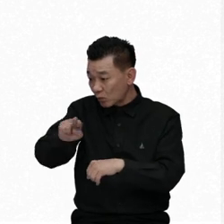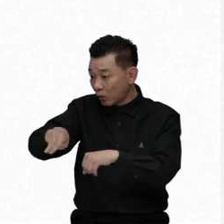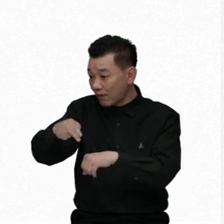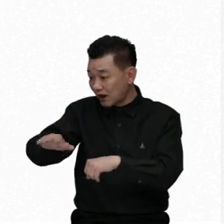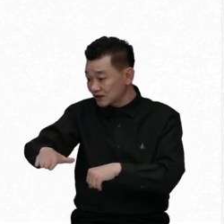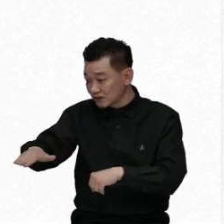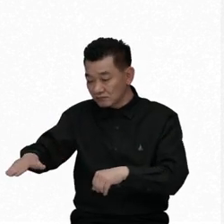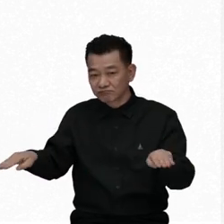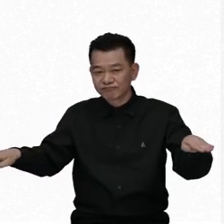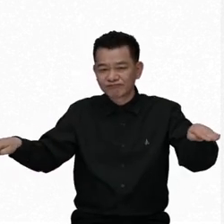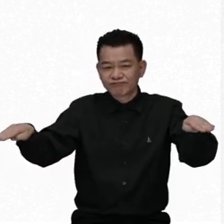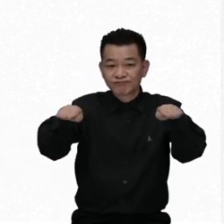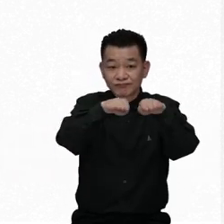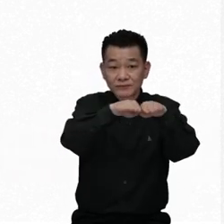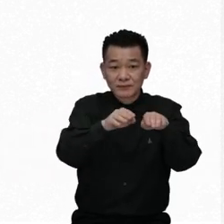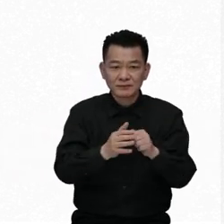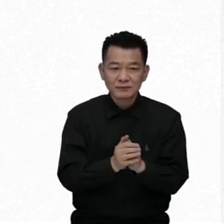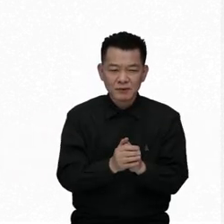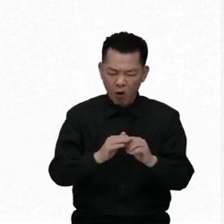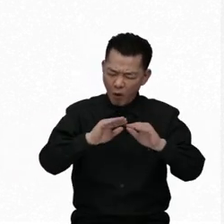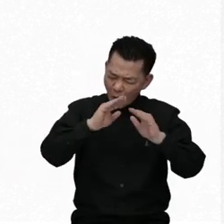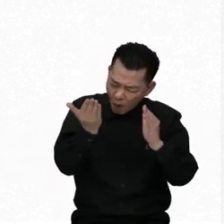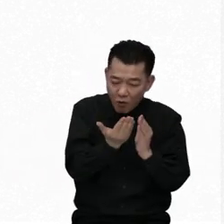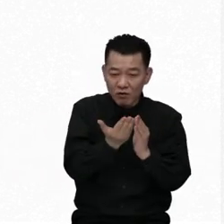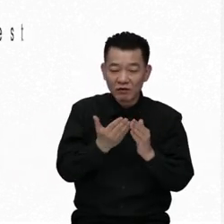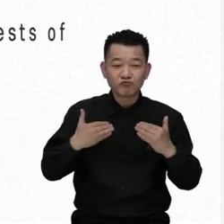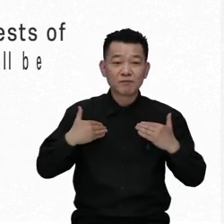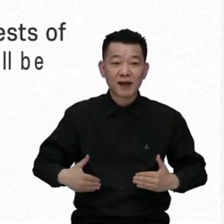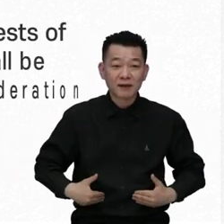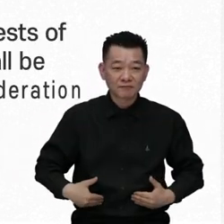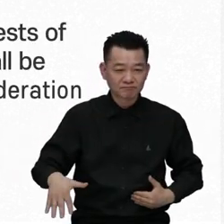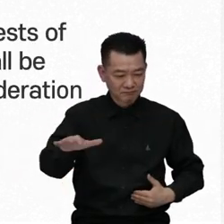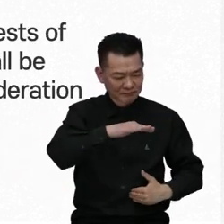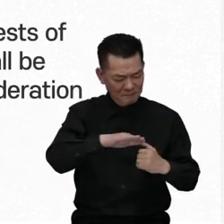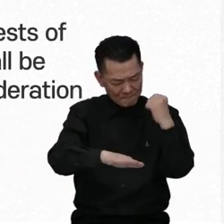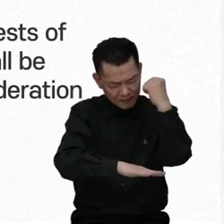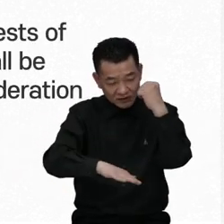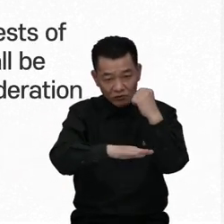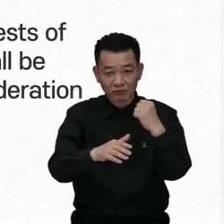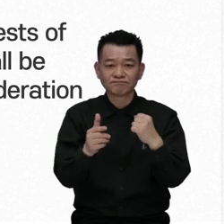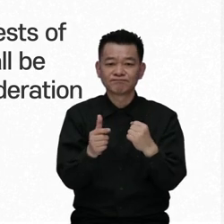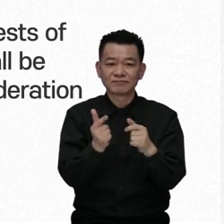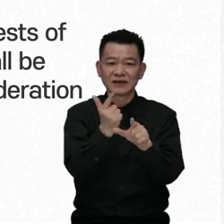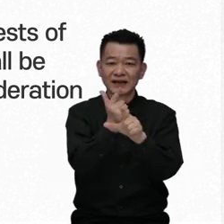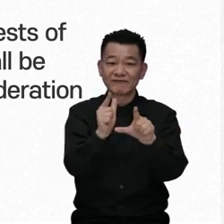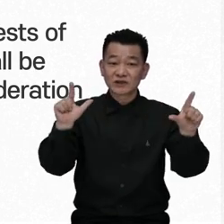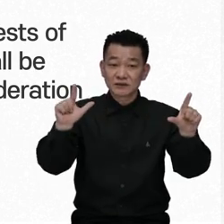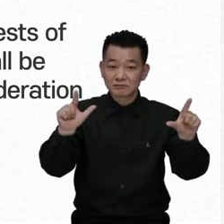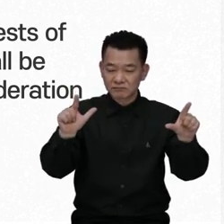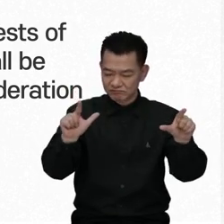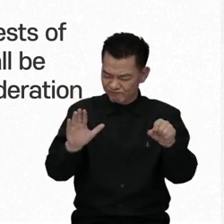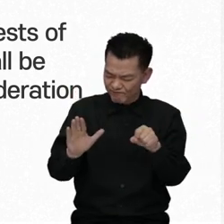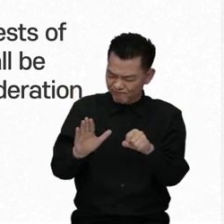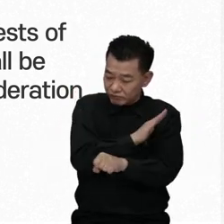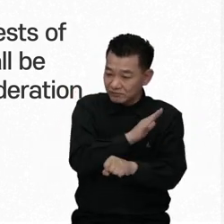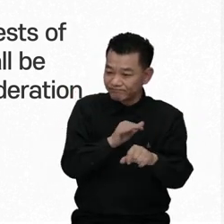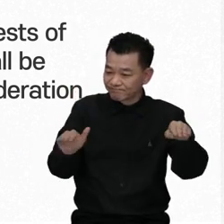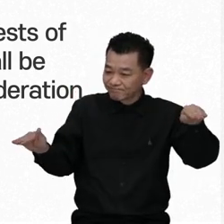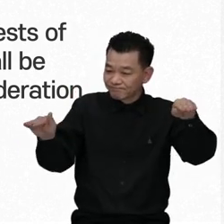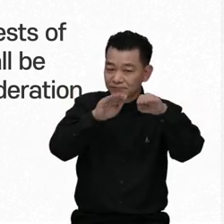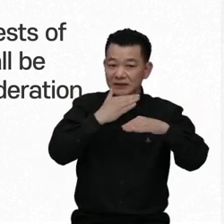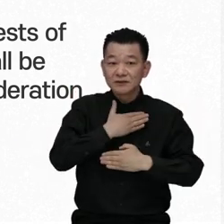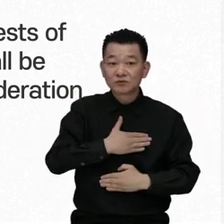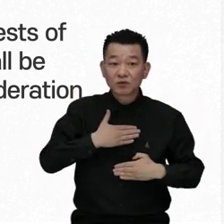ensure the full enjoyment by children with disabilities of all human rights and fundamental freedoms on an equal